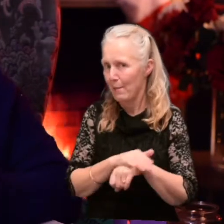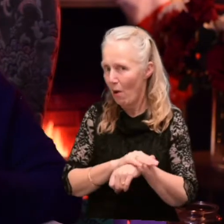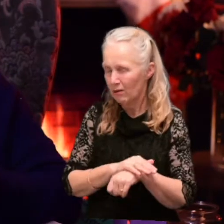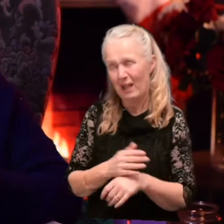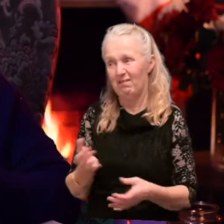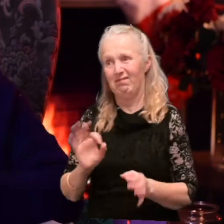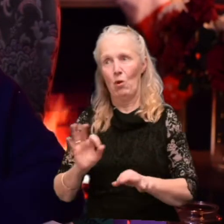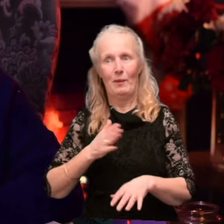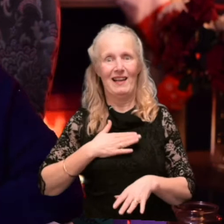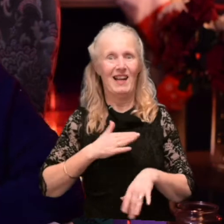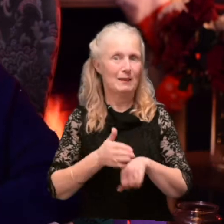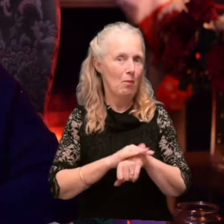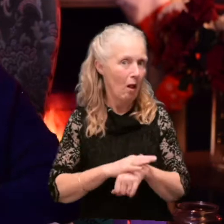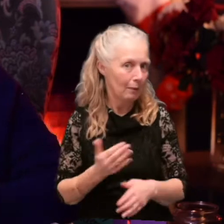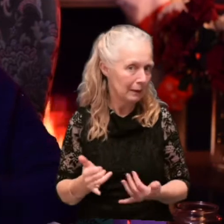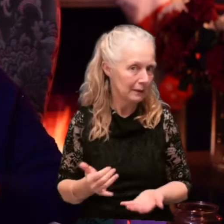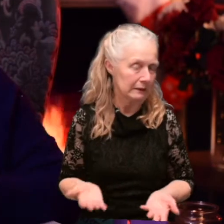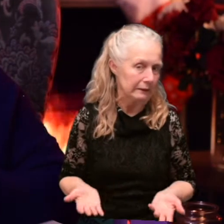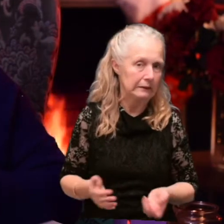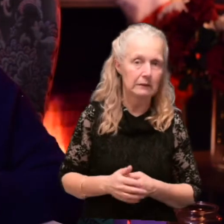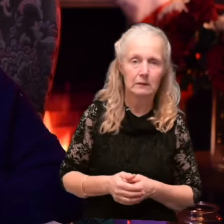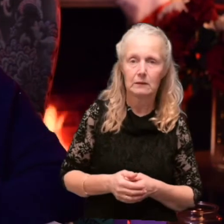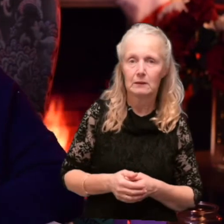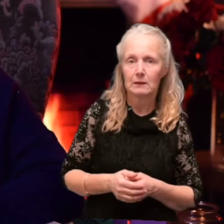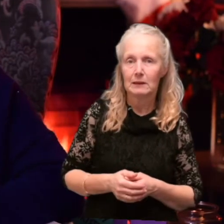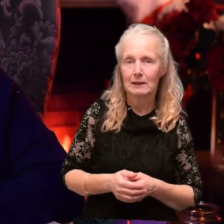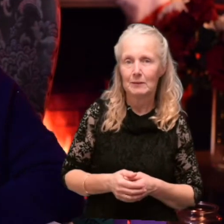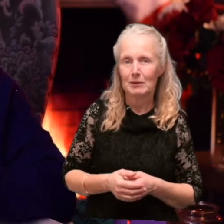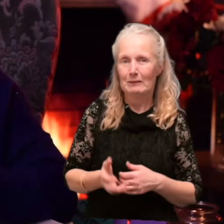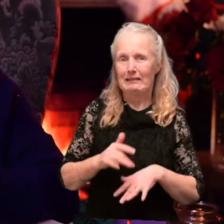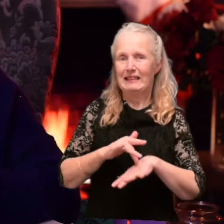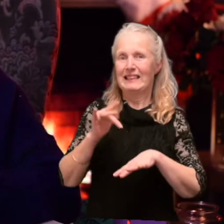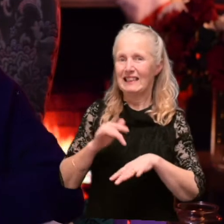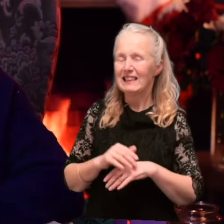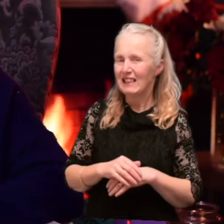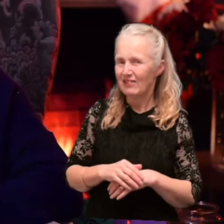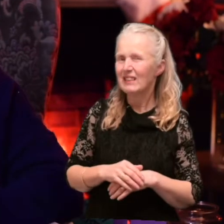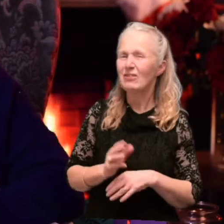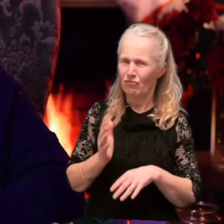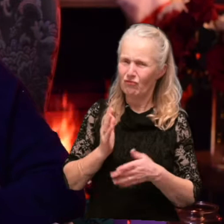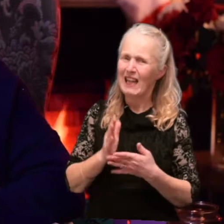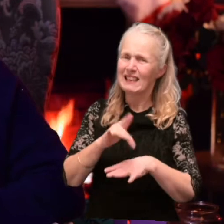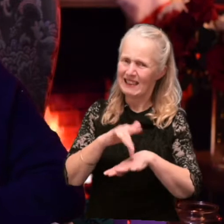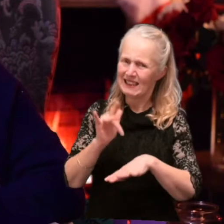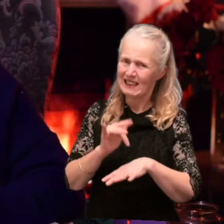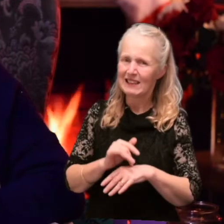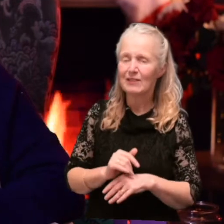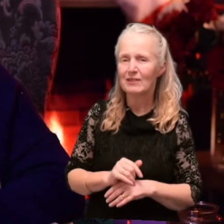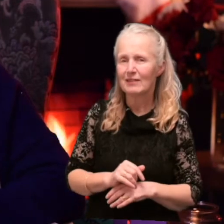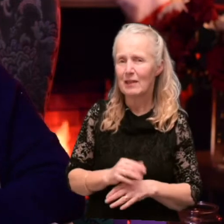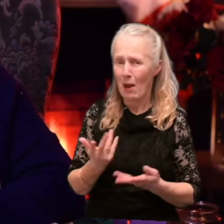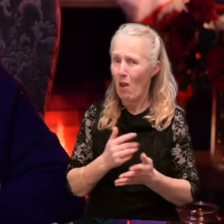likes it, being bald, I mean. But he's just so sensitive. He's very sensitive about lots of things.